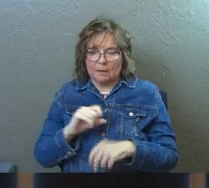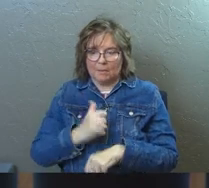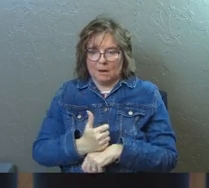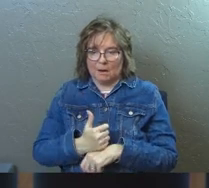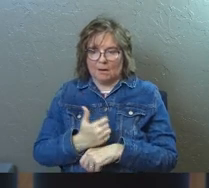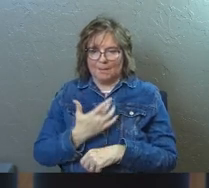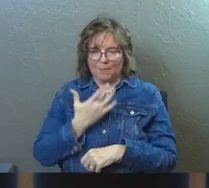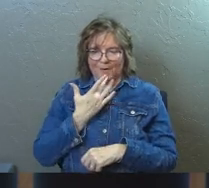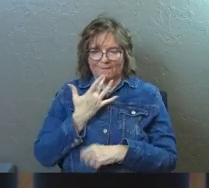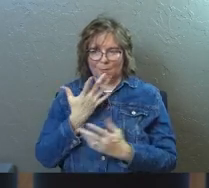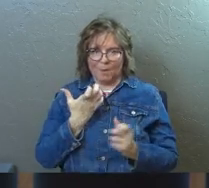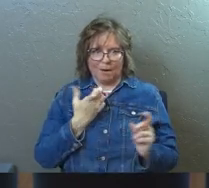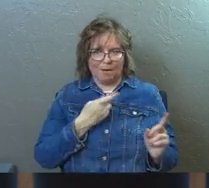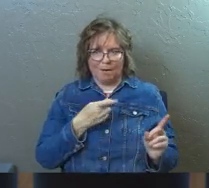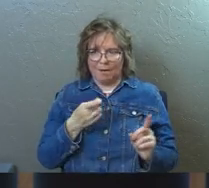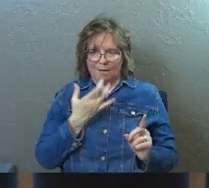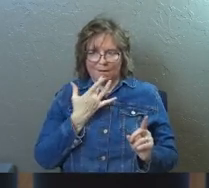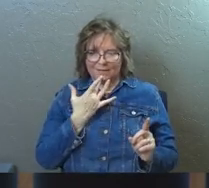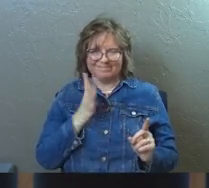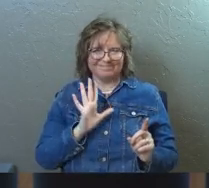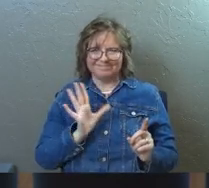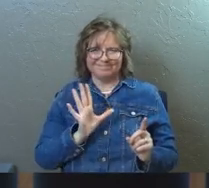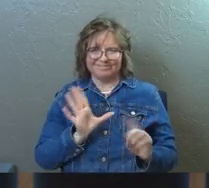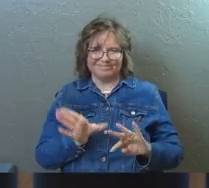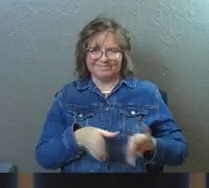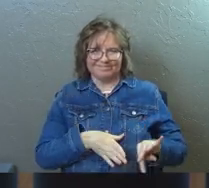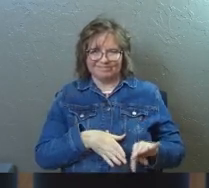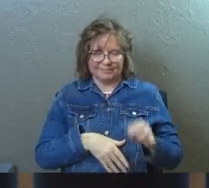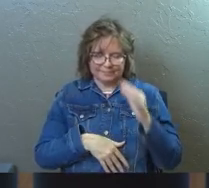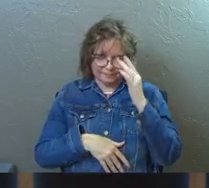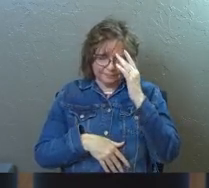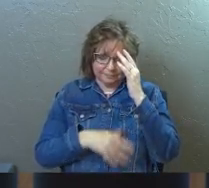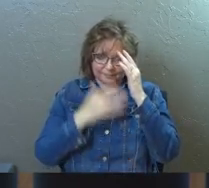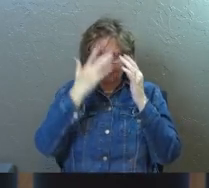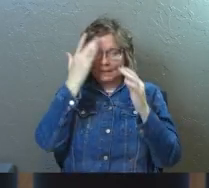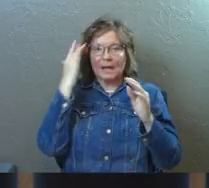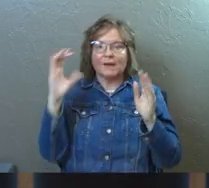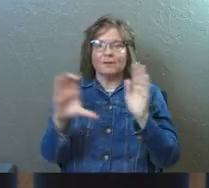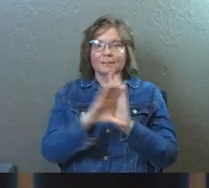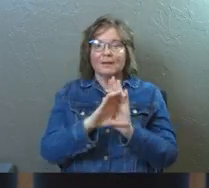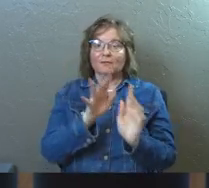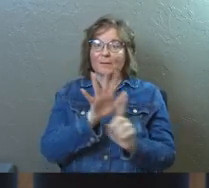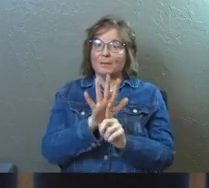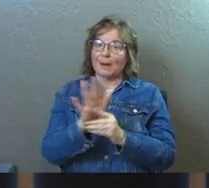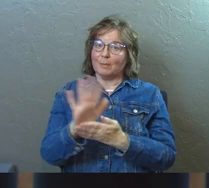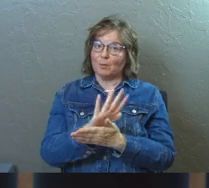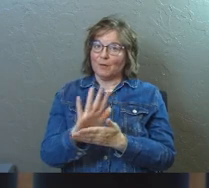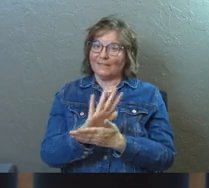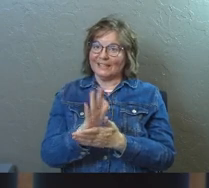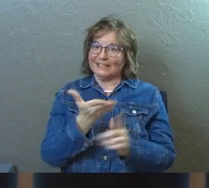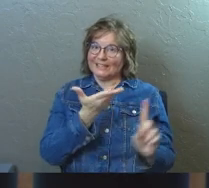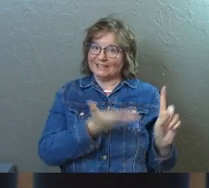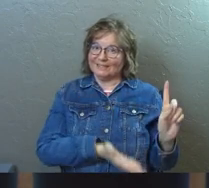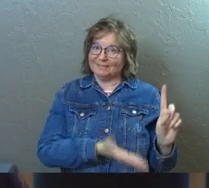based on our preferences and what we like. I've got a picture from a popular movie for you.